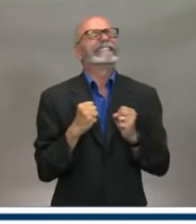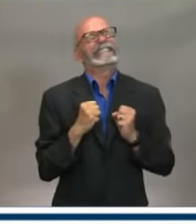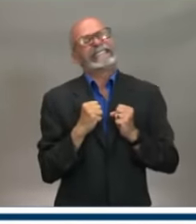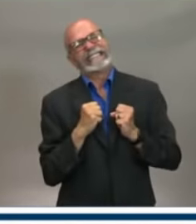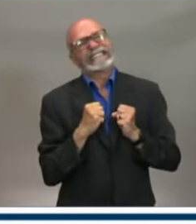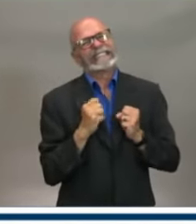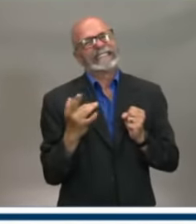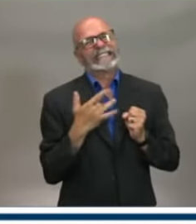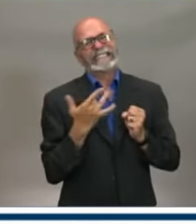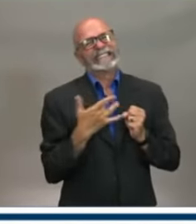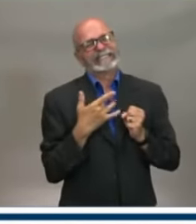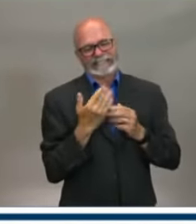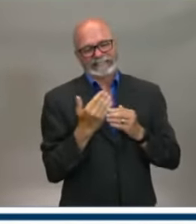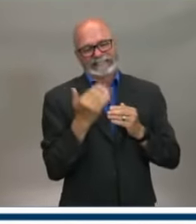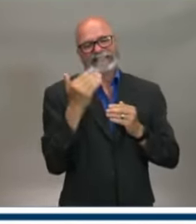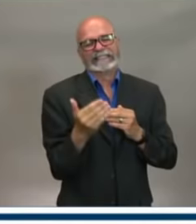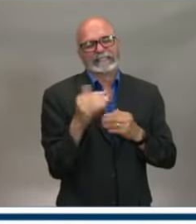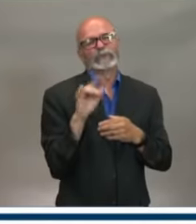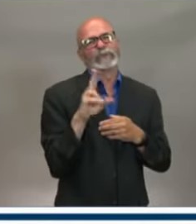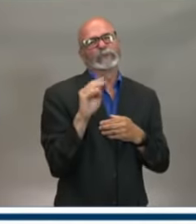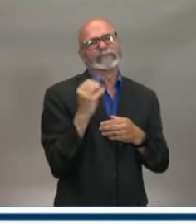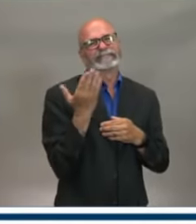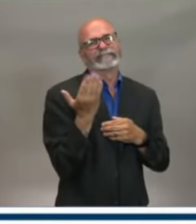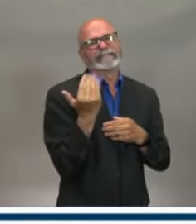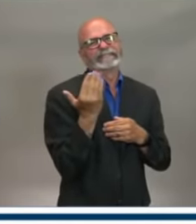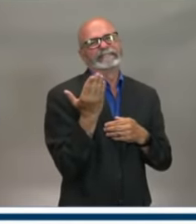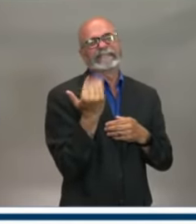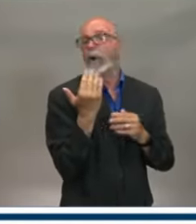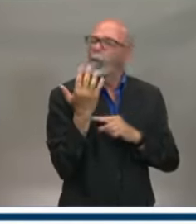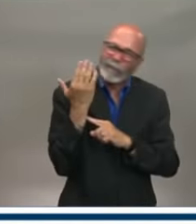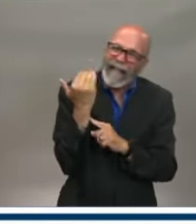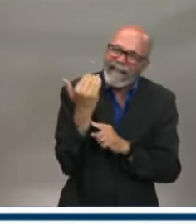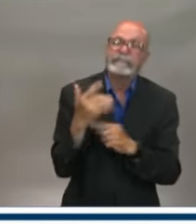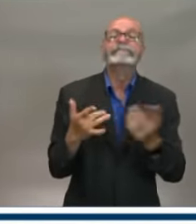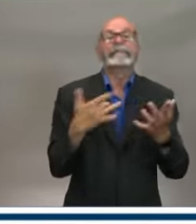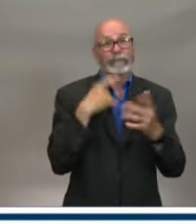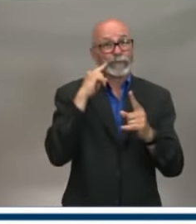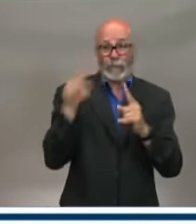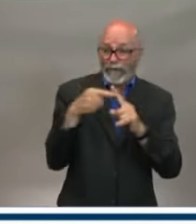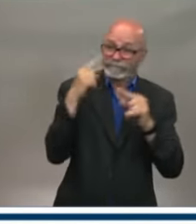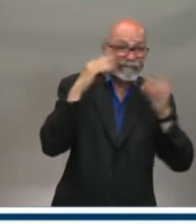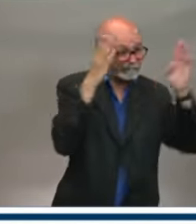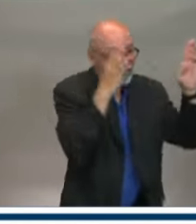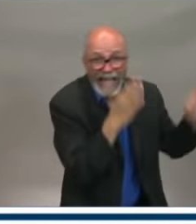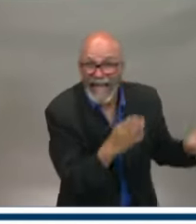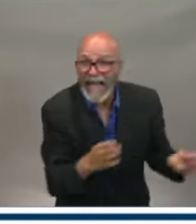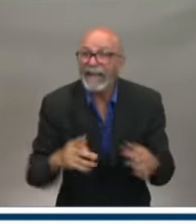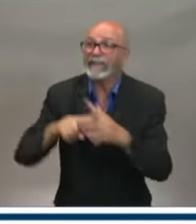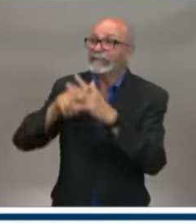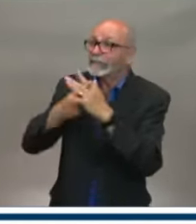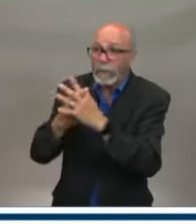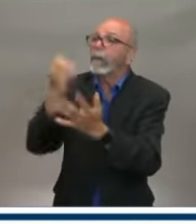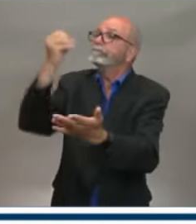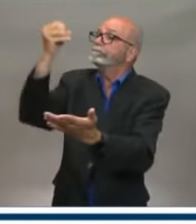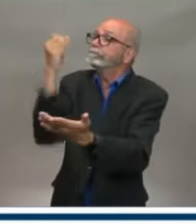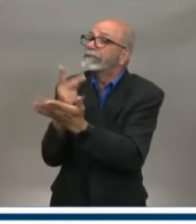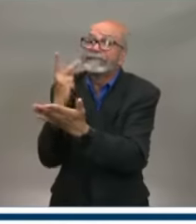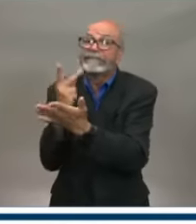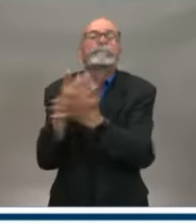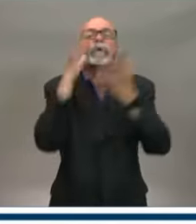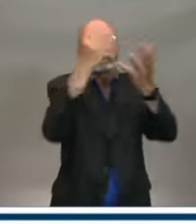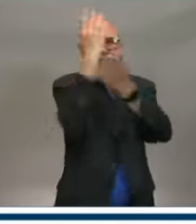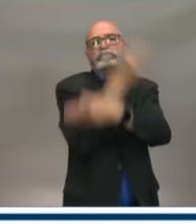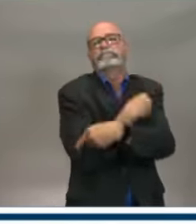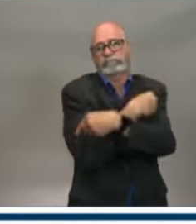We will share the official reopening date once the plan is fully approved. Our primary focus though will always be